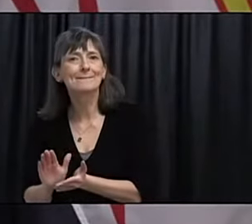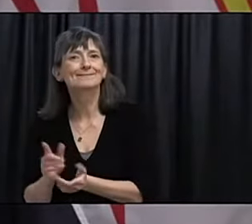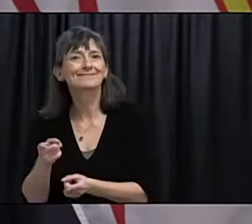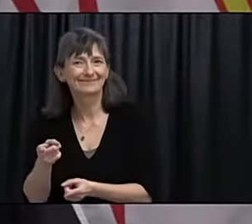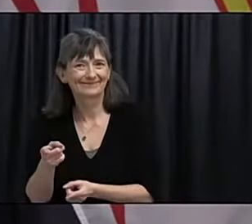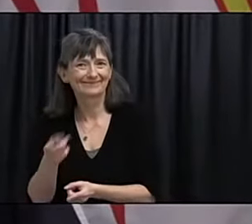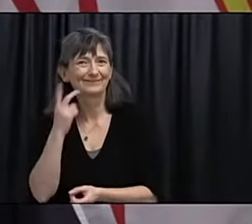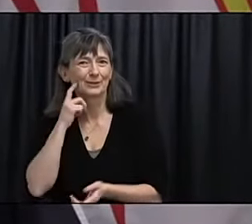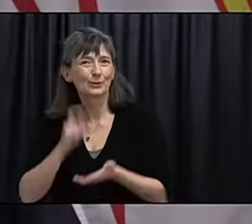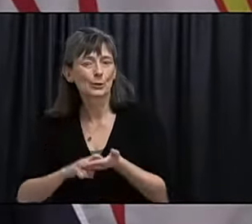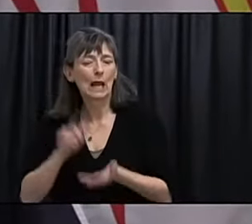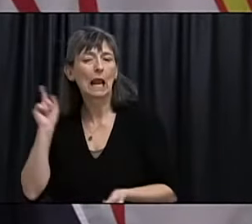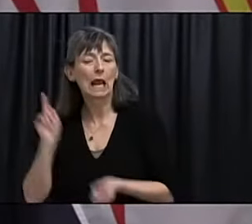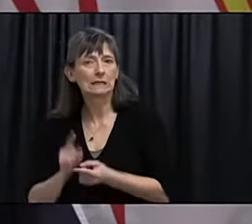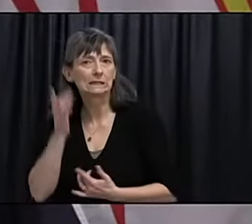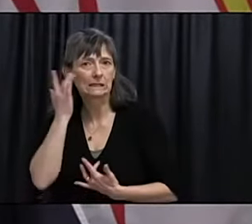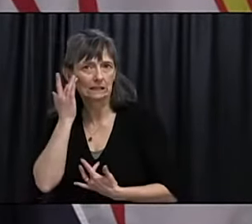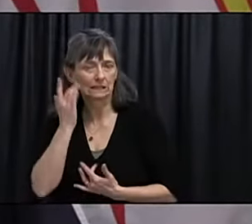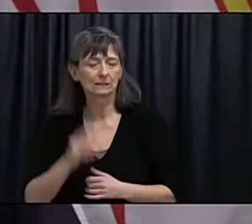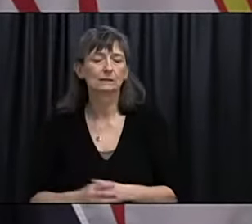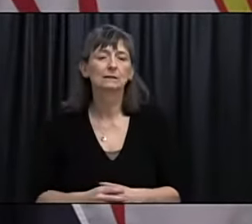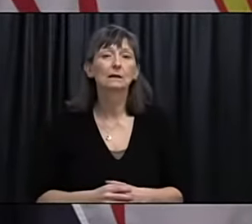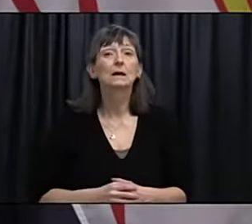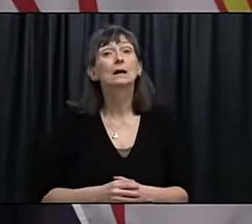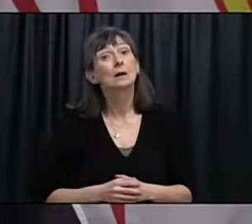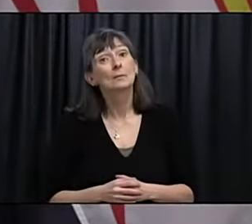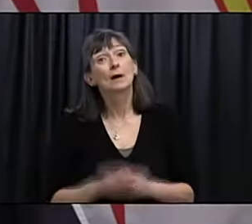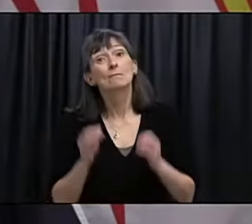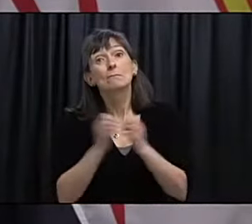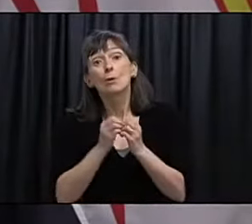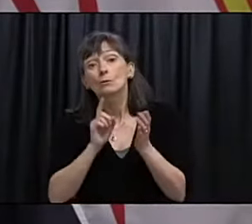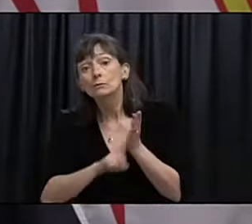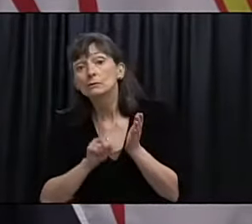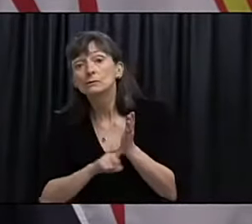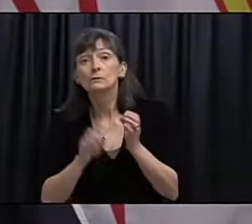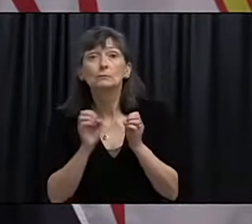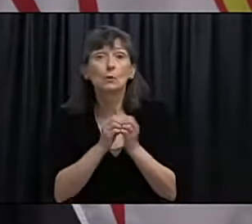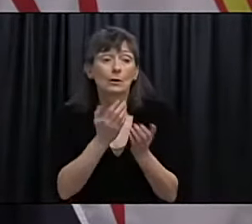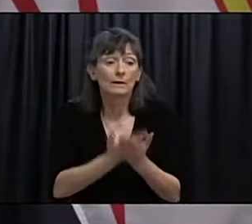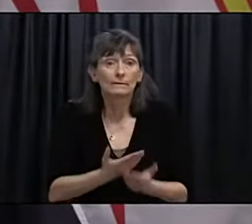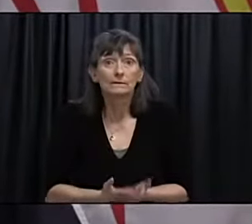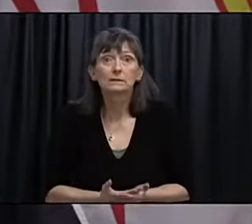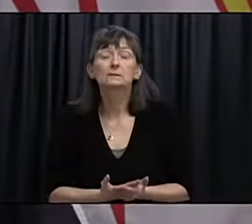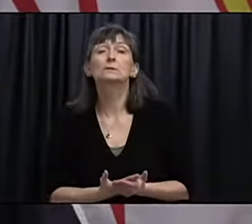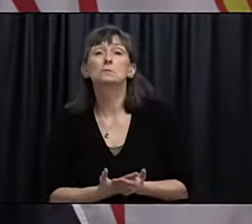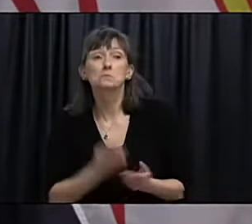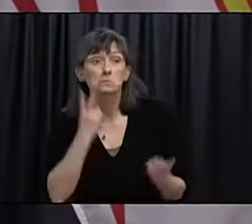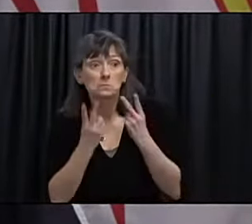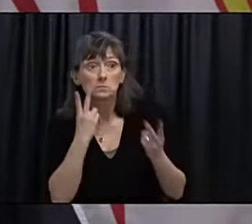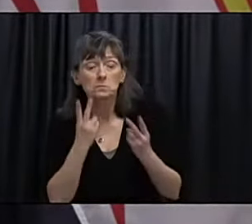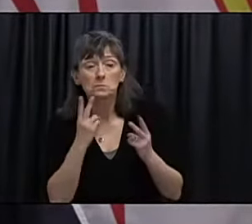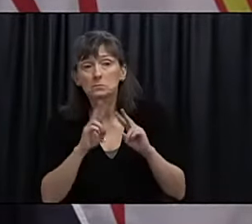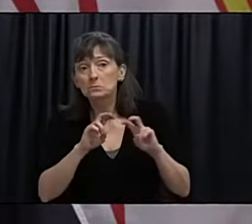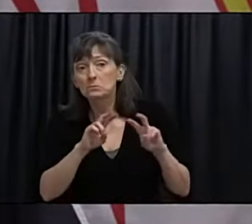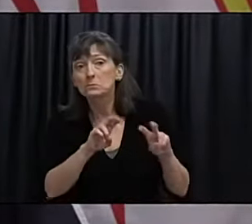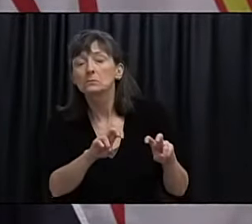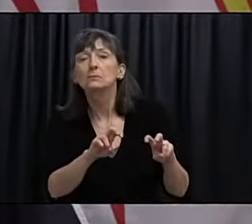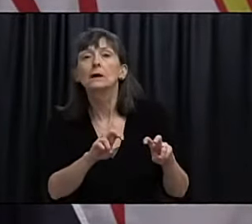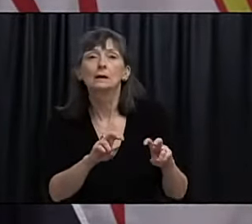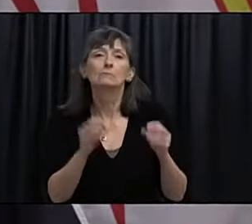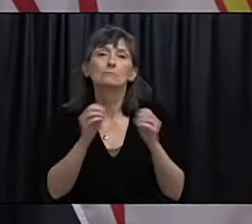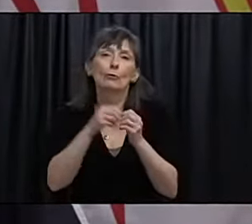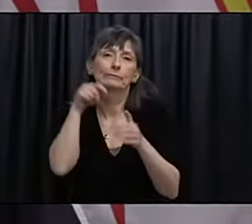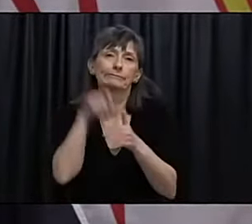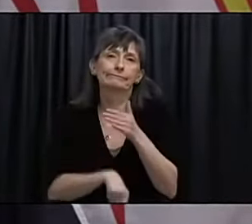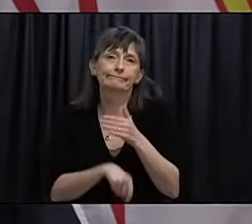As we get more experience with this vaccine, we will likely be able to get information about